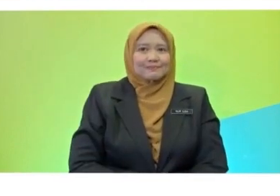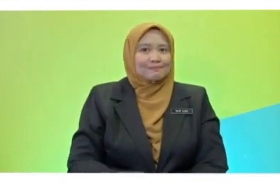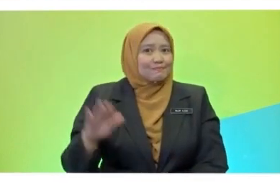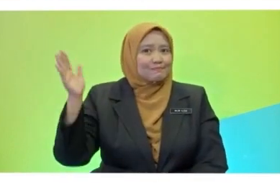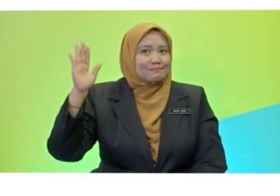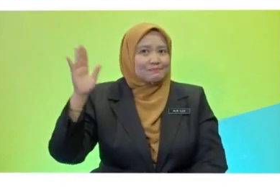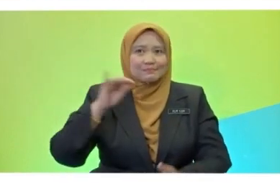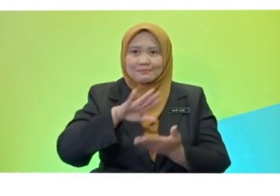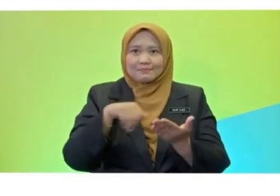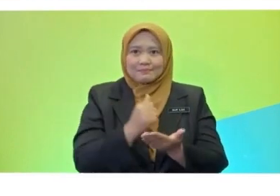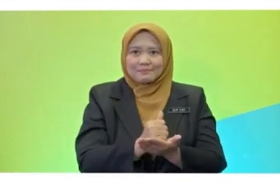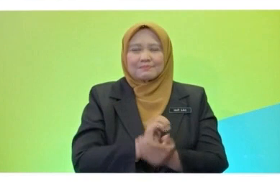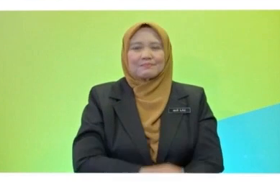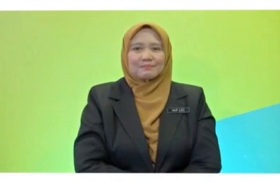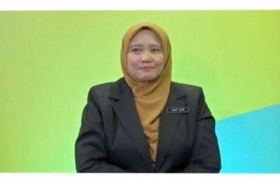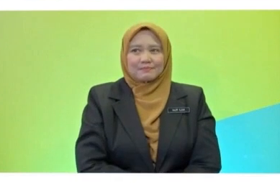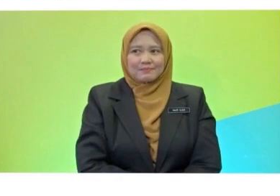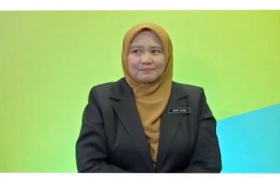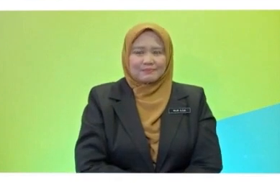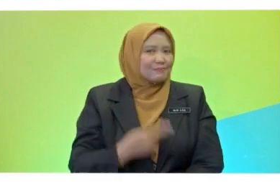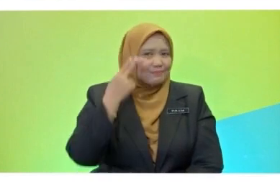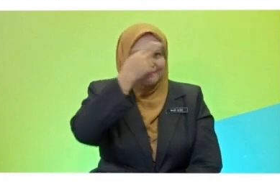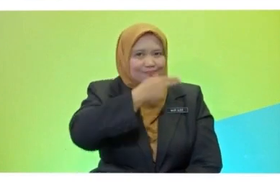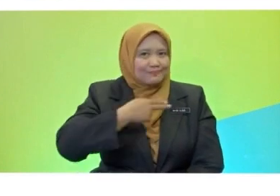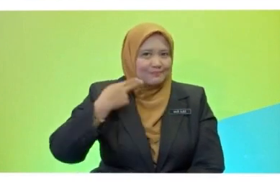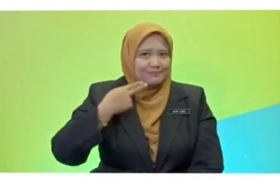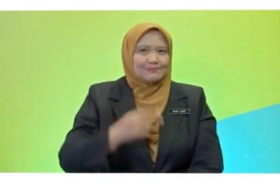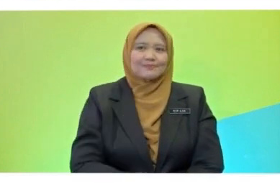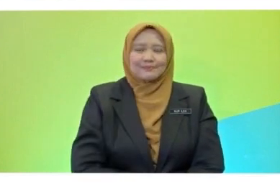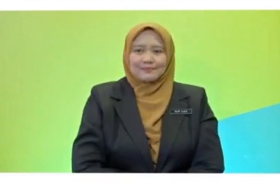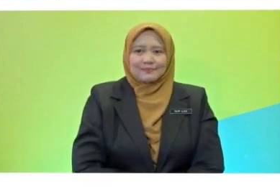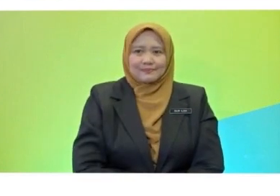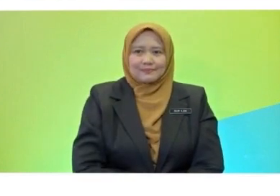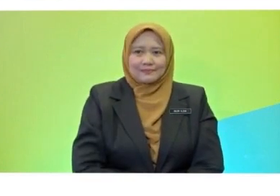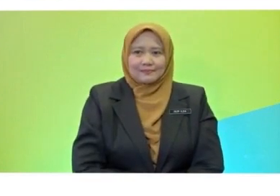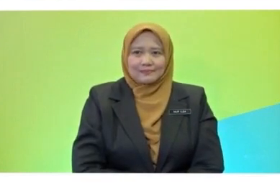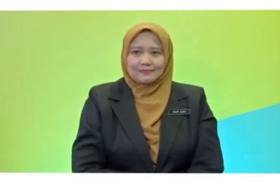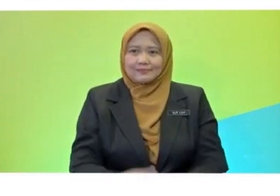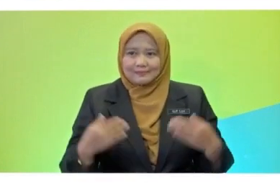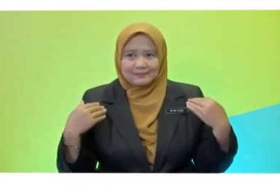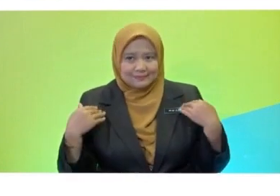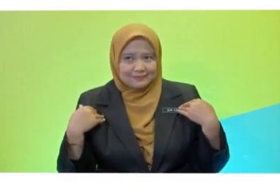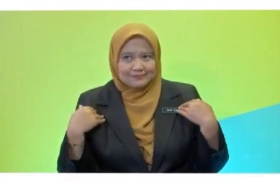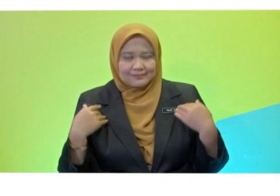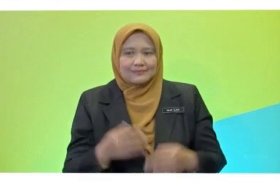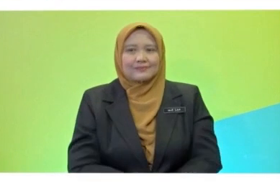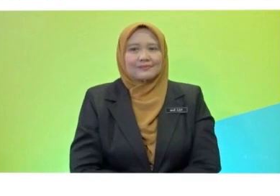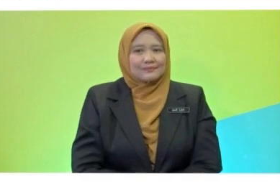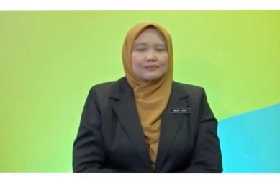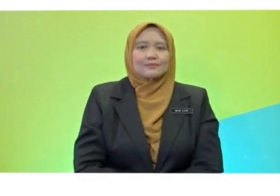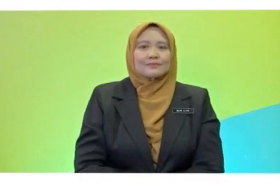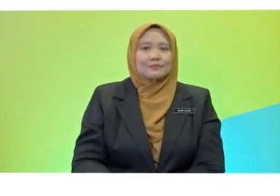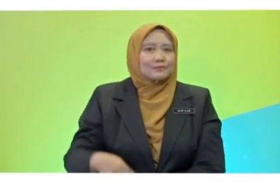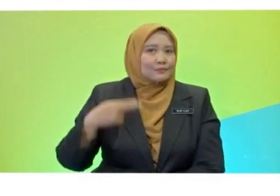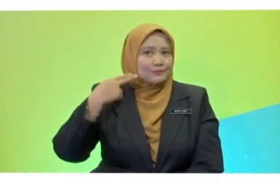Hi Aaron. Hi Joelle. Very handsome. Okay, and now we have the very beautiful Husna Amani